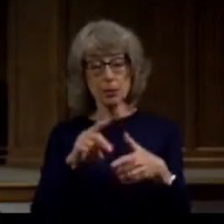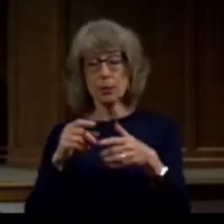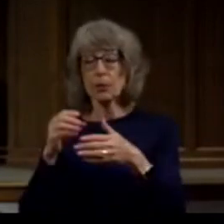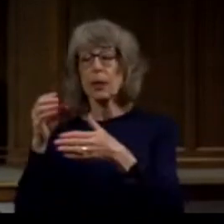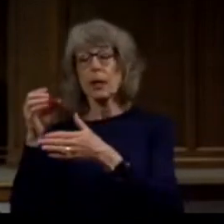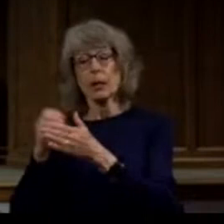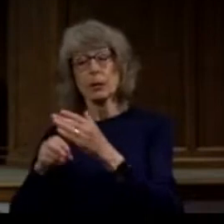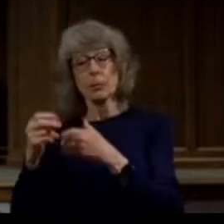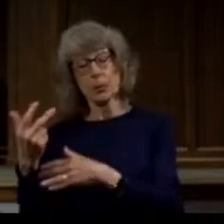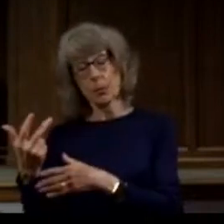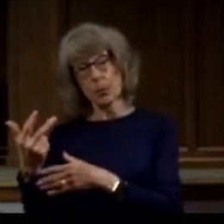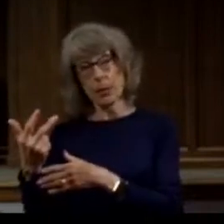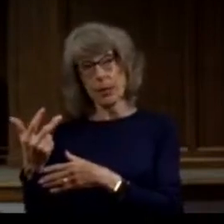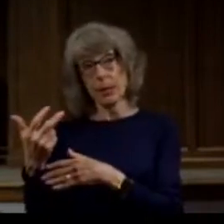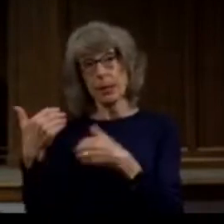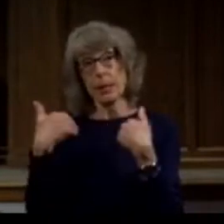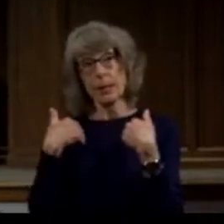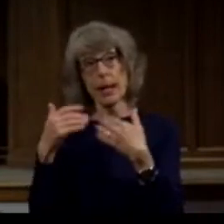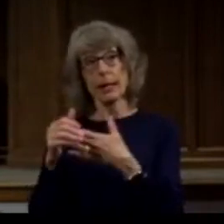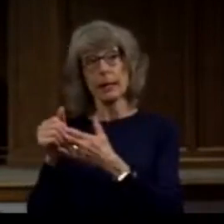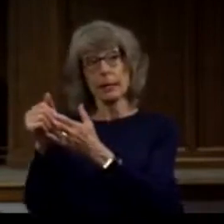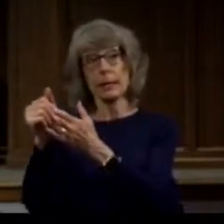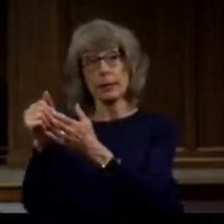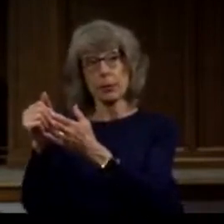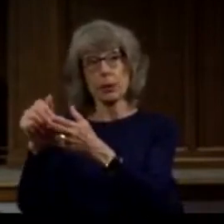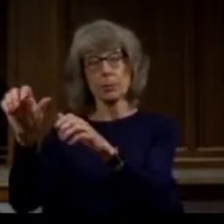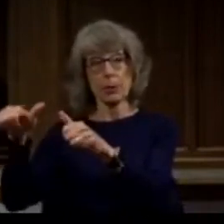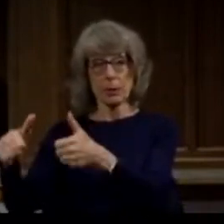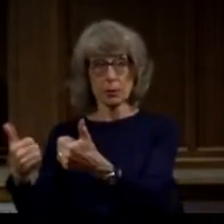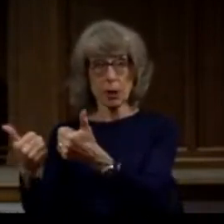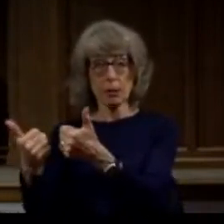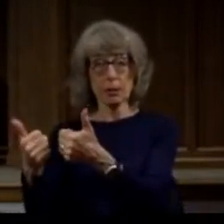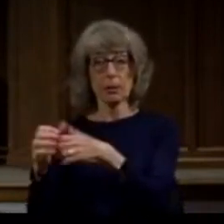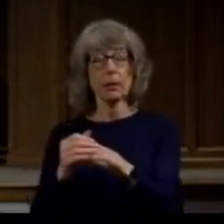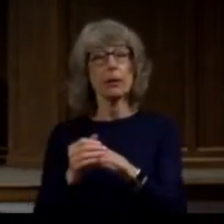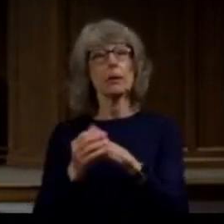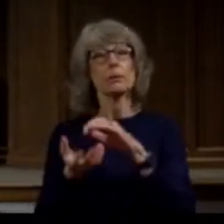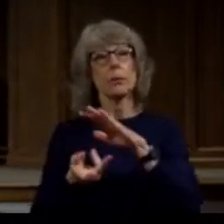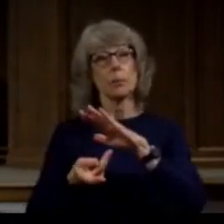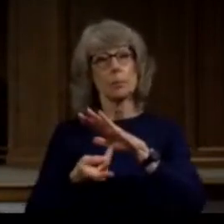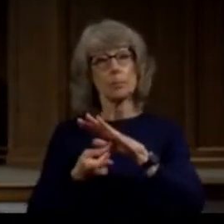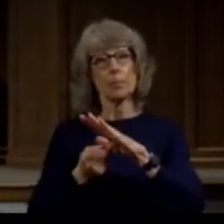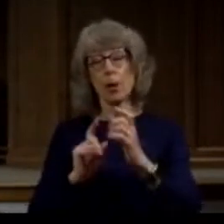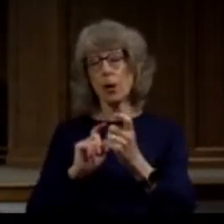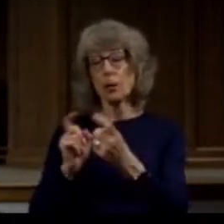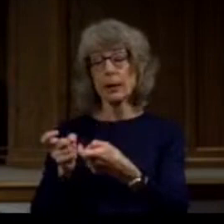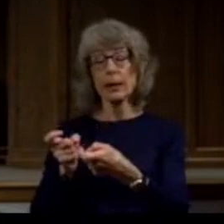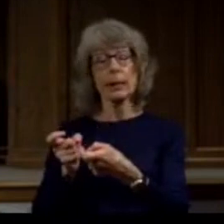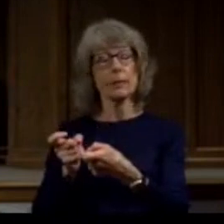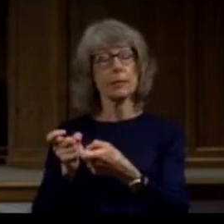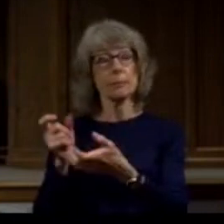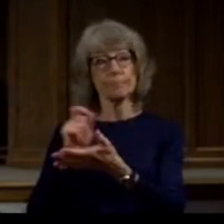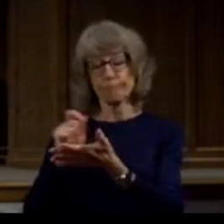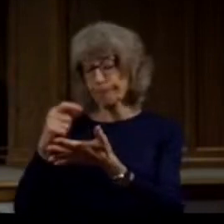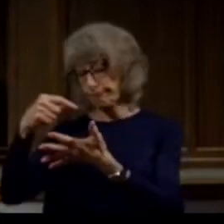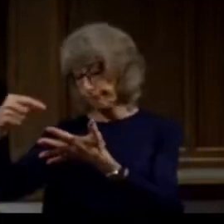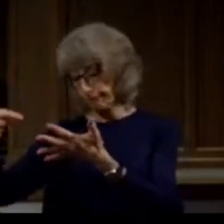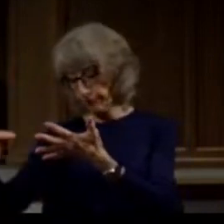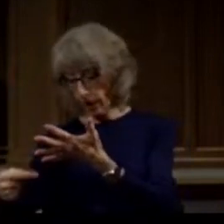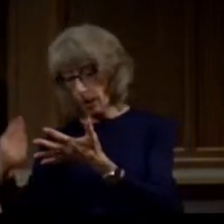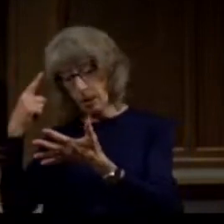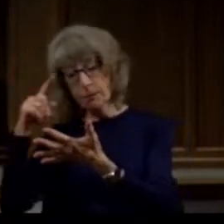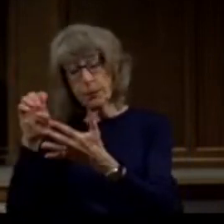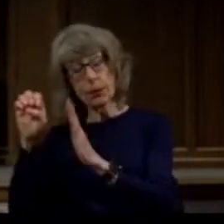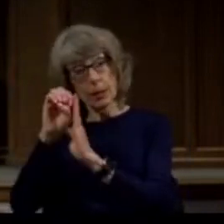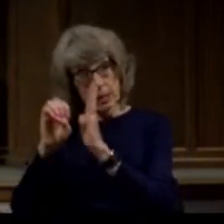had leadership challenges so Paul provides a sketch this is what an elder should look like this is what a deacon should be these are the roles that should